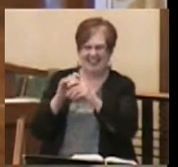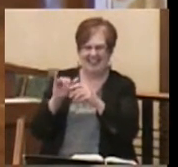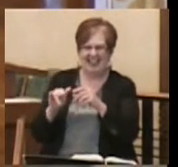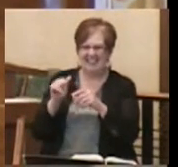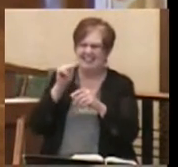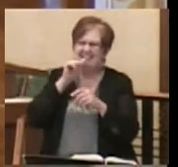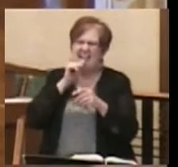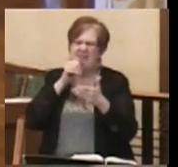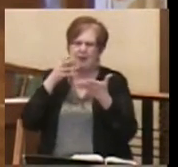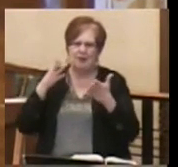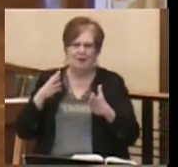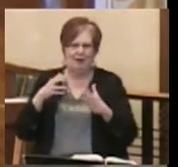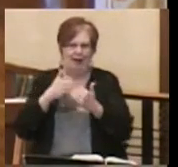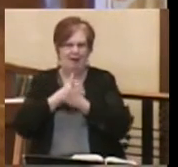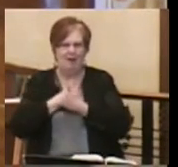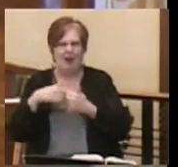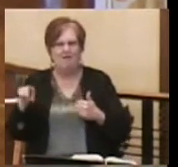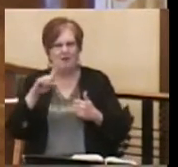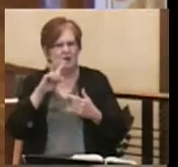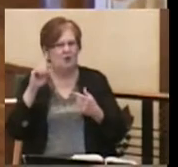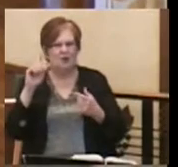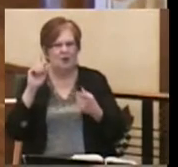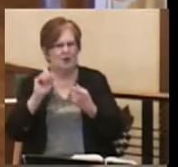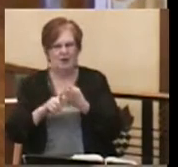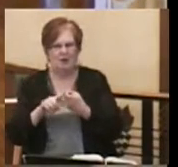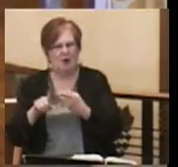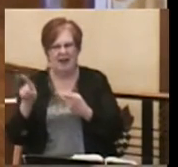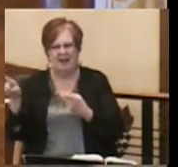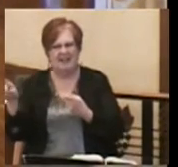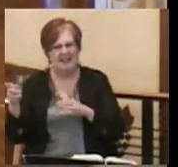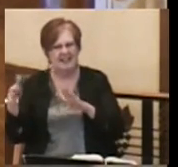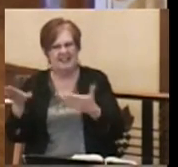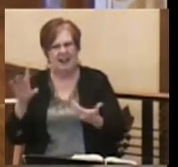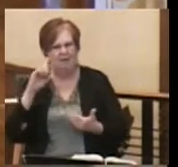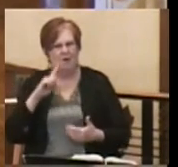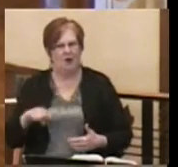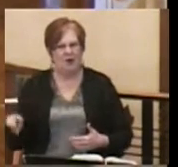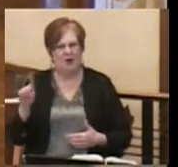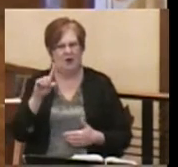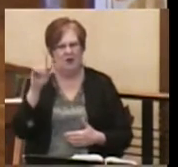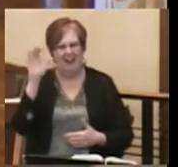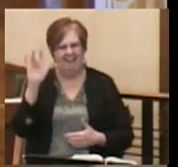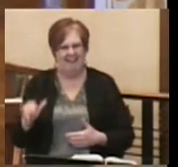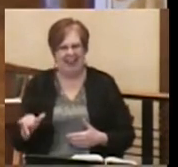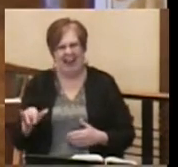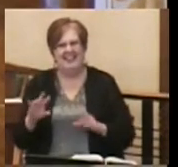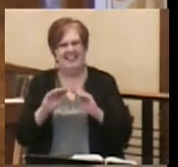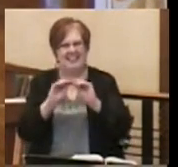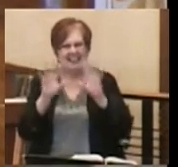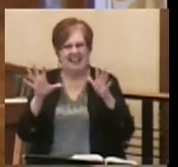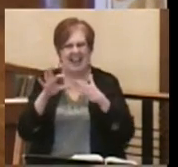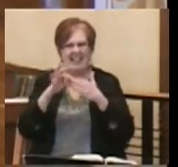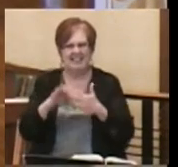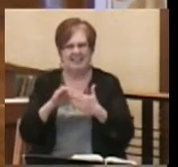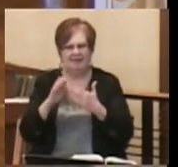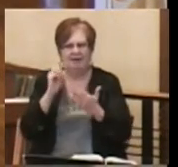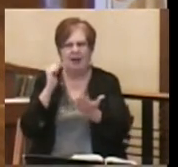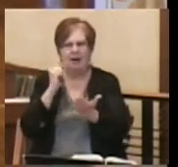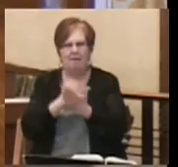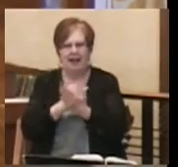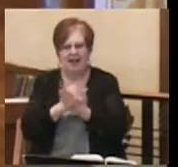servant who loves you even to the point of death. Now there is light. Amen.